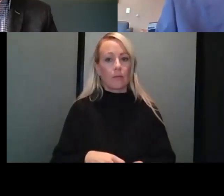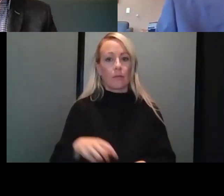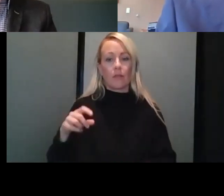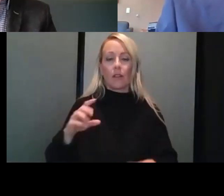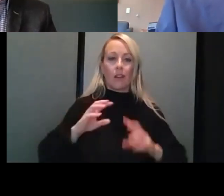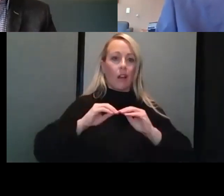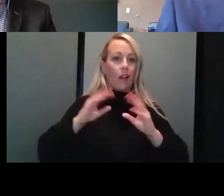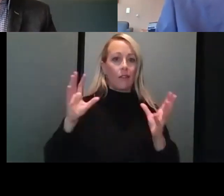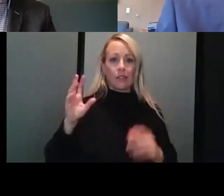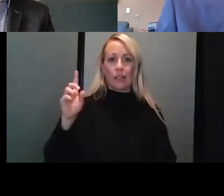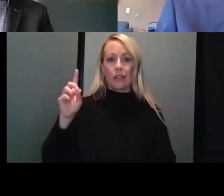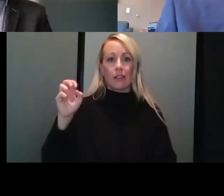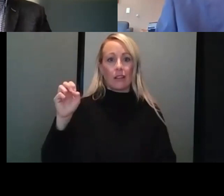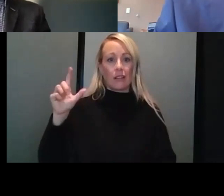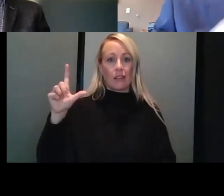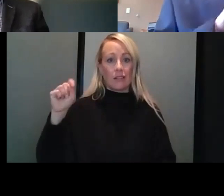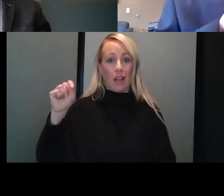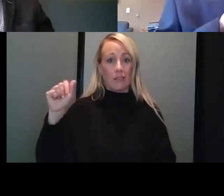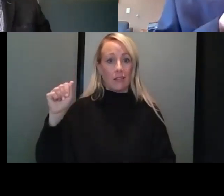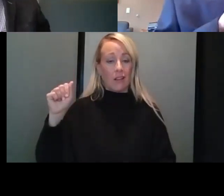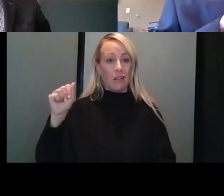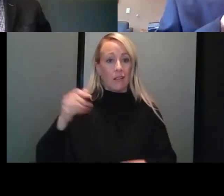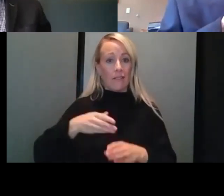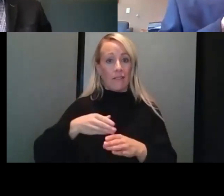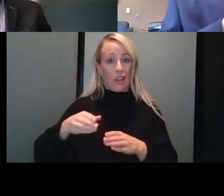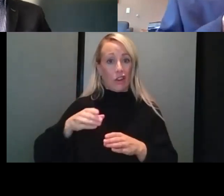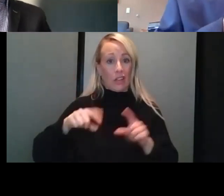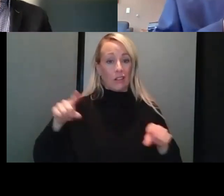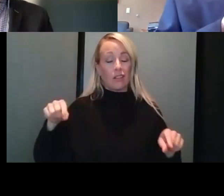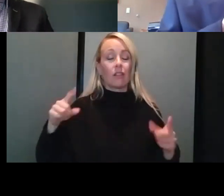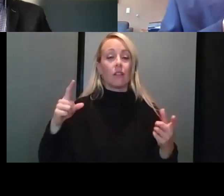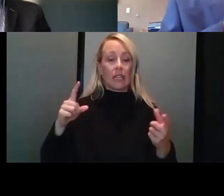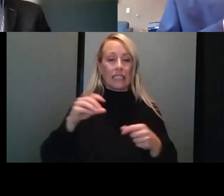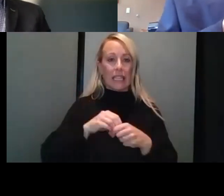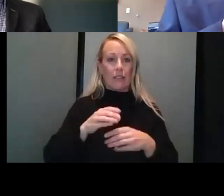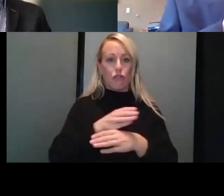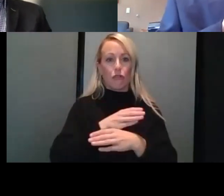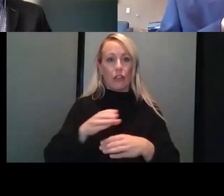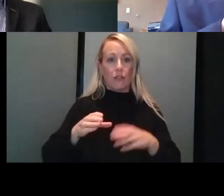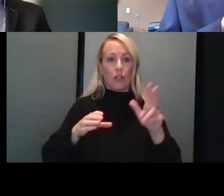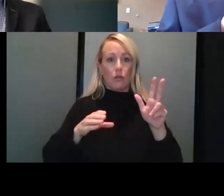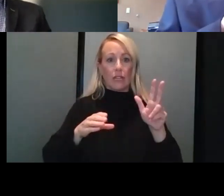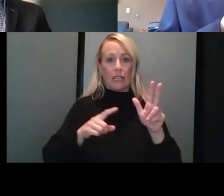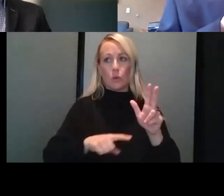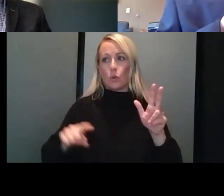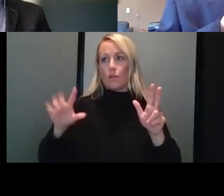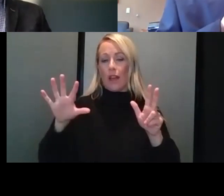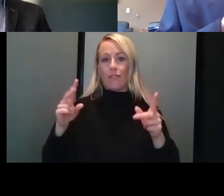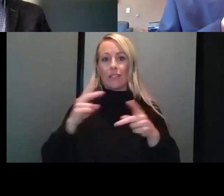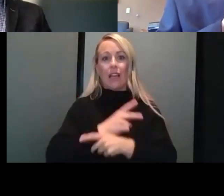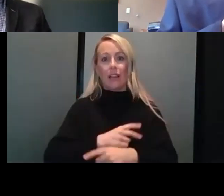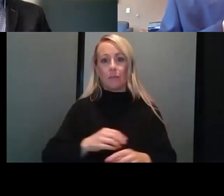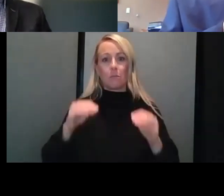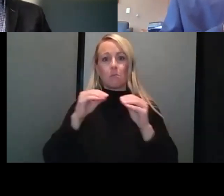obviously. What we know for sure is it's in the range of three to five times more